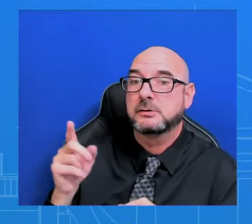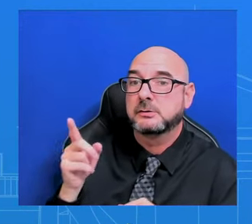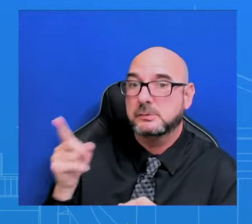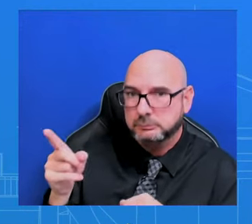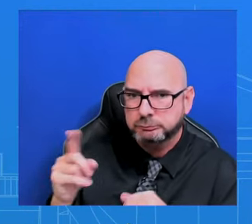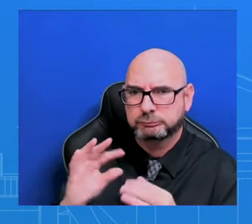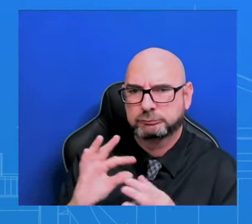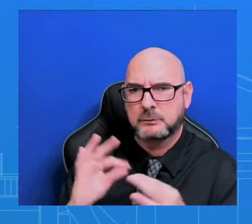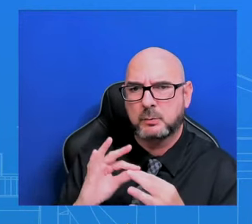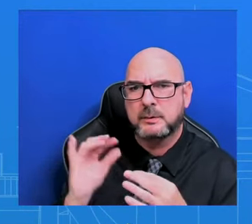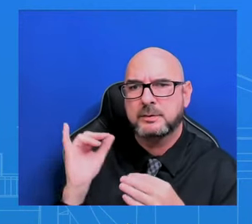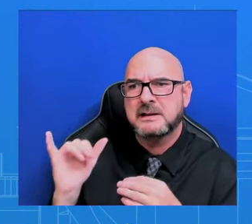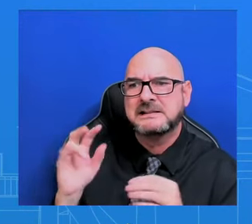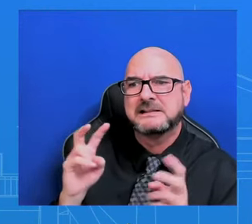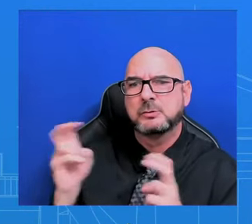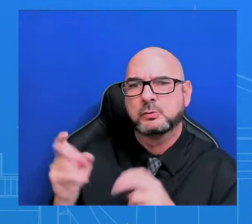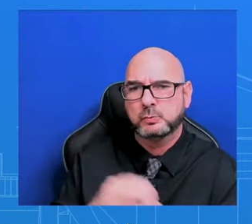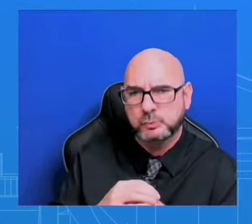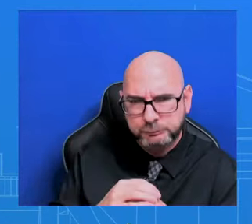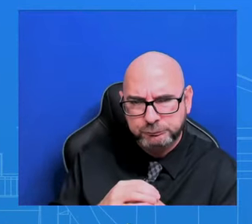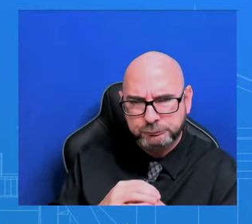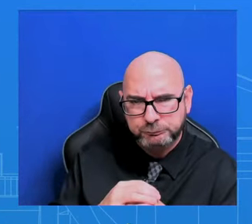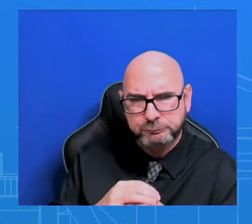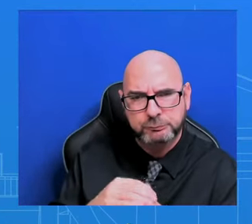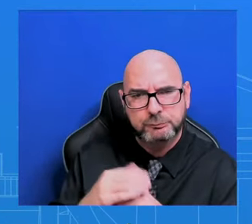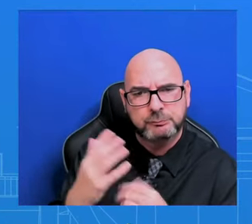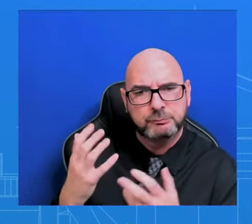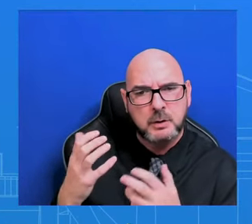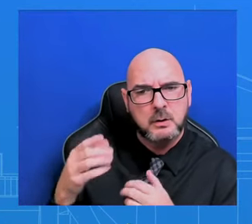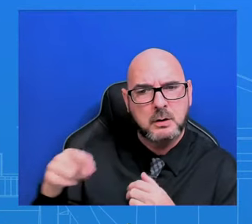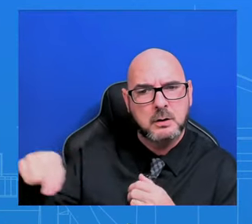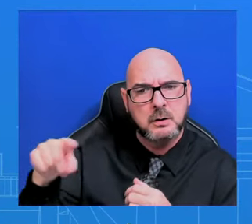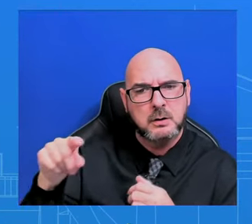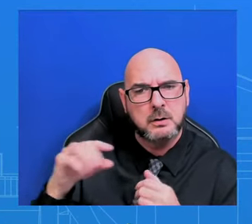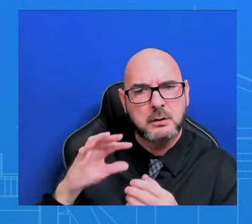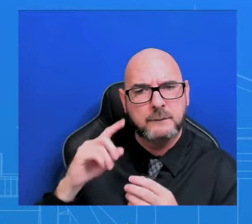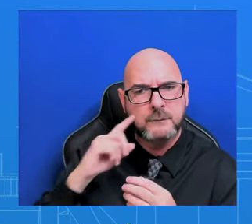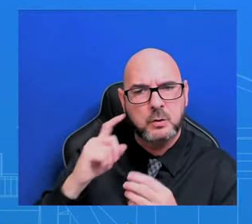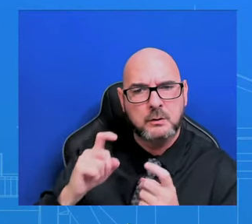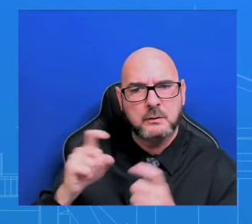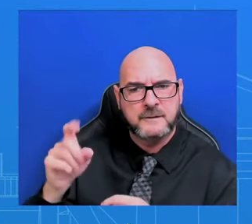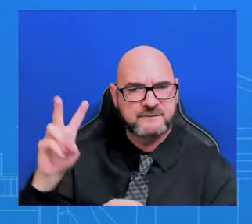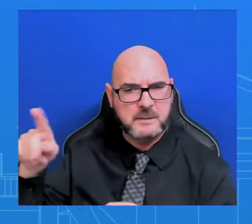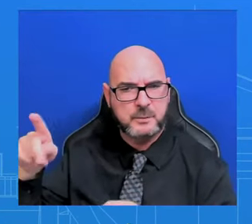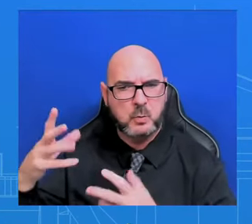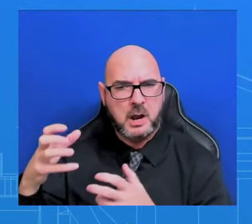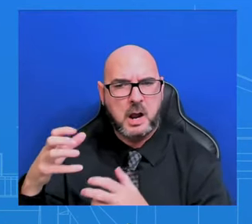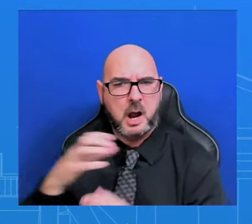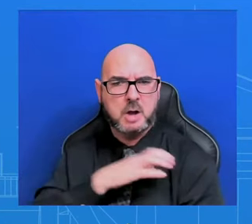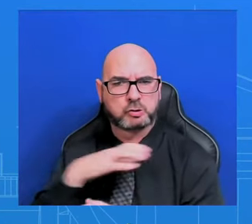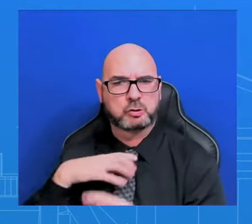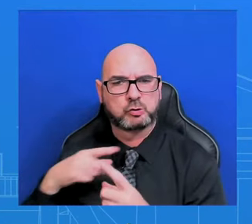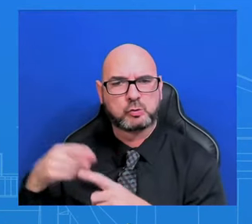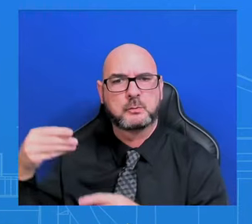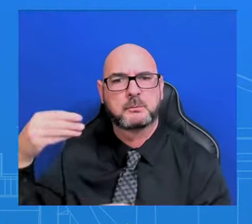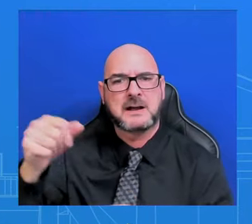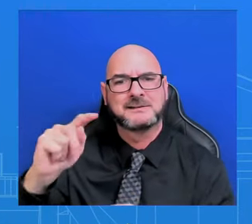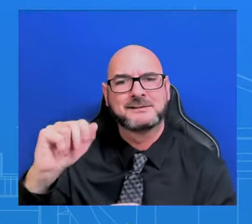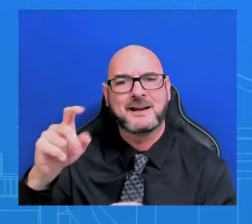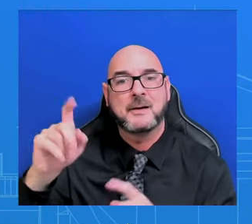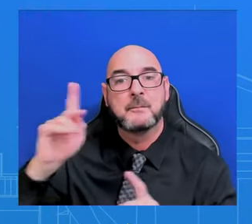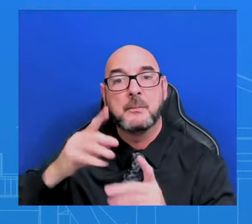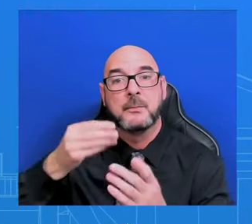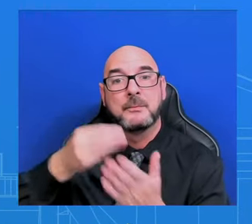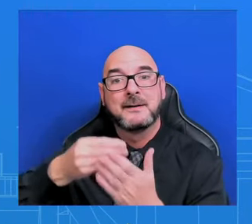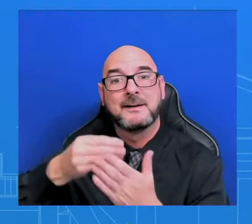VP wants Congress to, quote, grant mass amnesty and spend taxpayer dollars to process, not stop more legals, and her